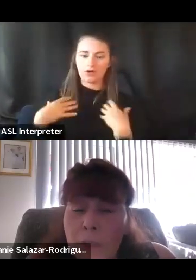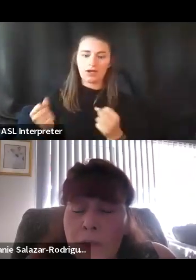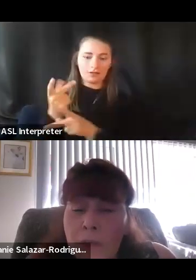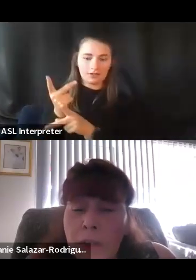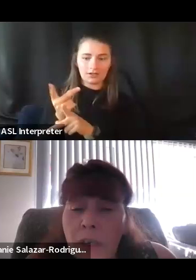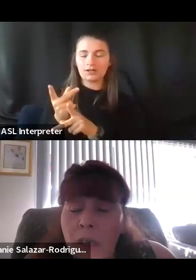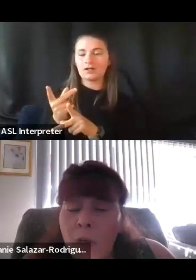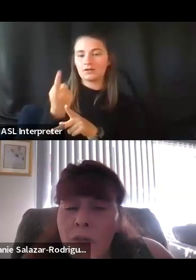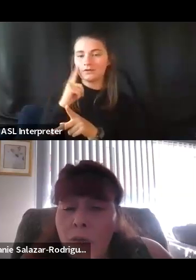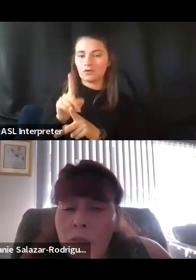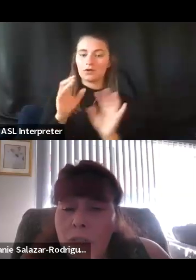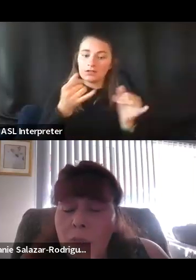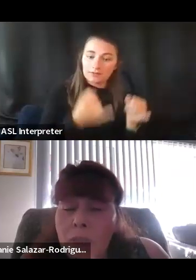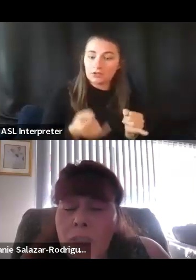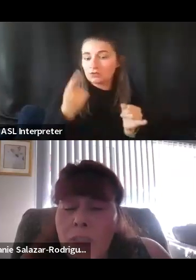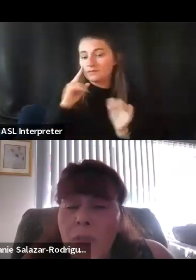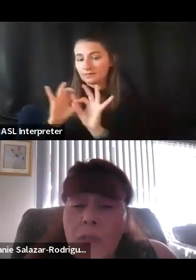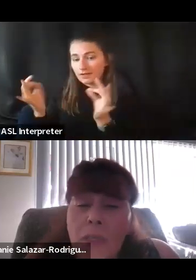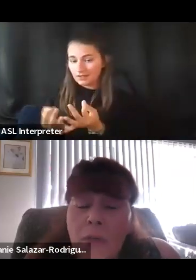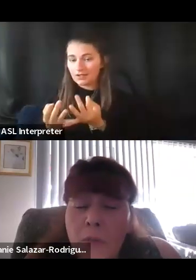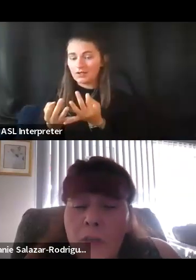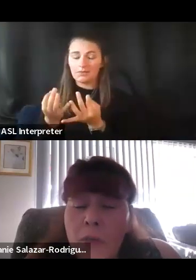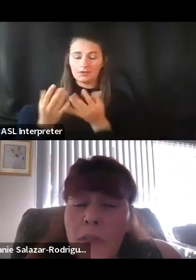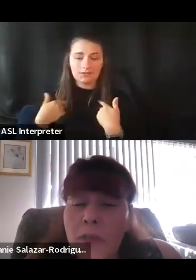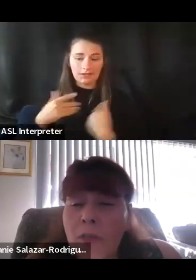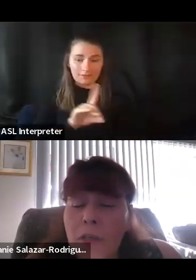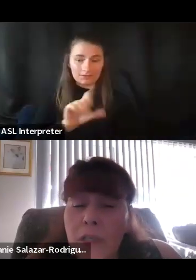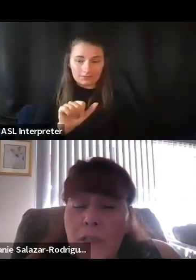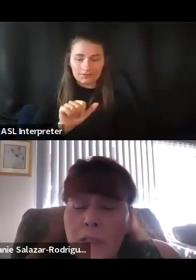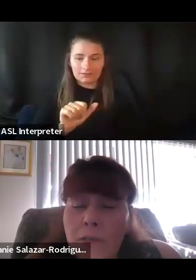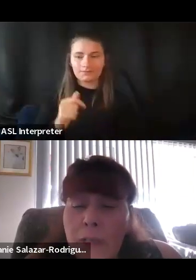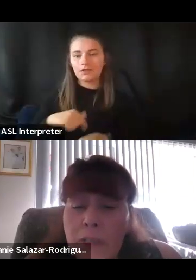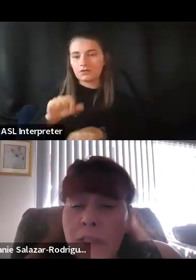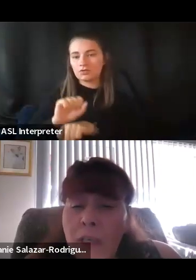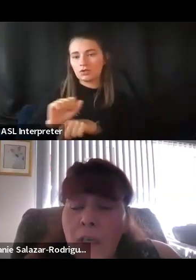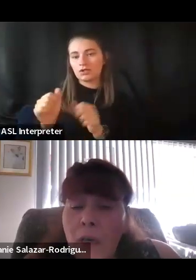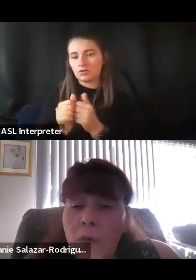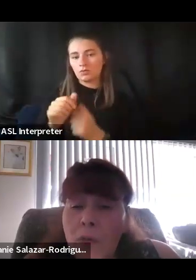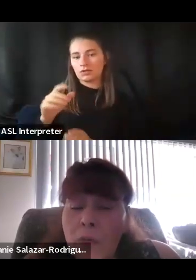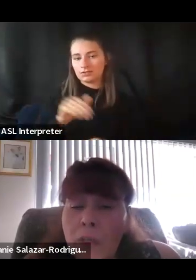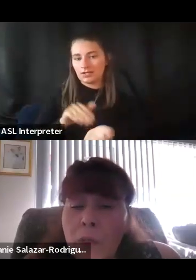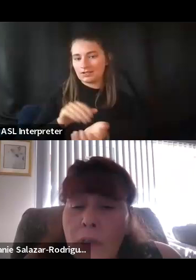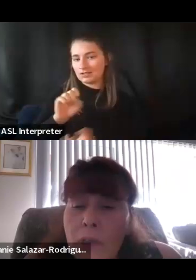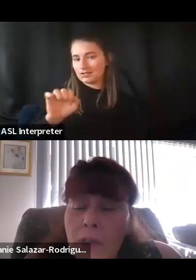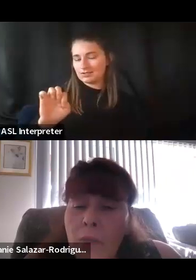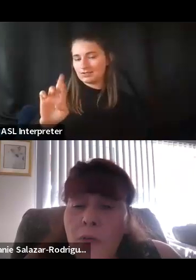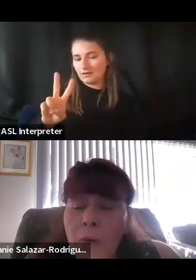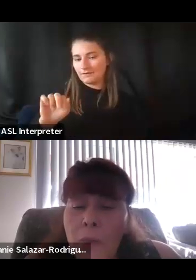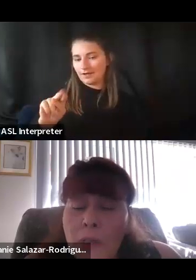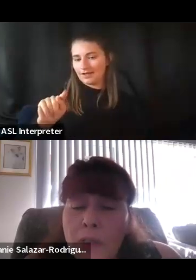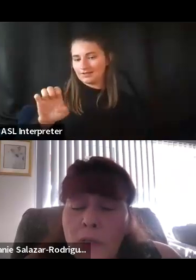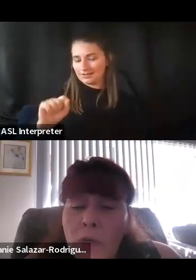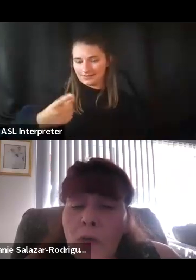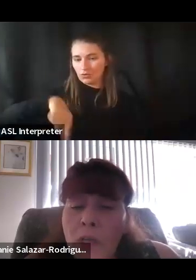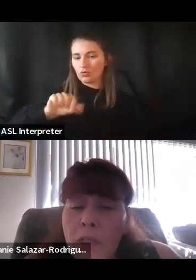families and specifically with those with a disability. And I was working with Dr. Lilia Cervantes, who was working with the immigrant